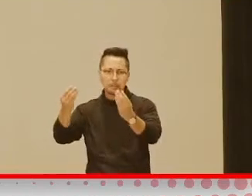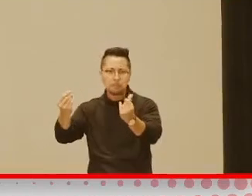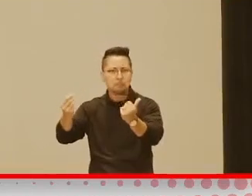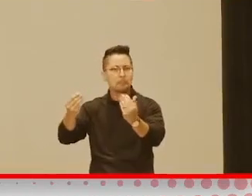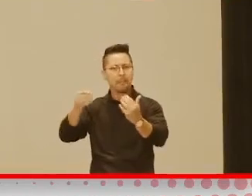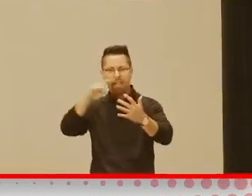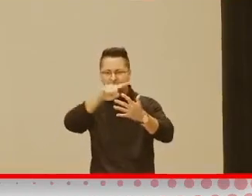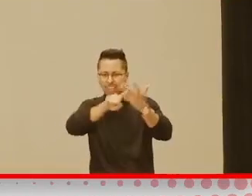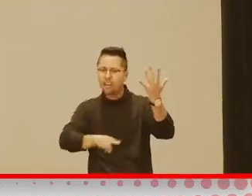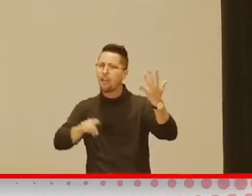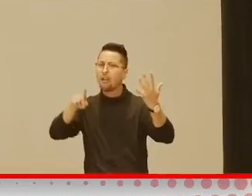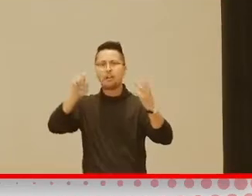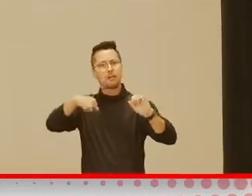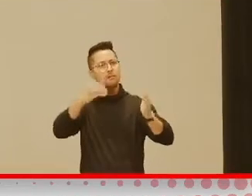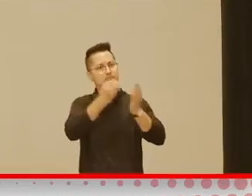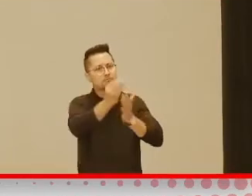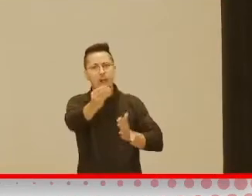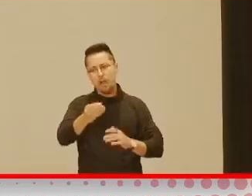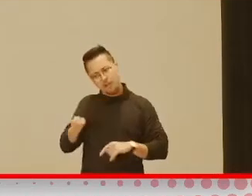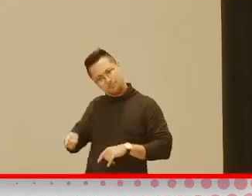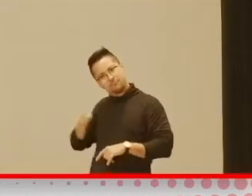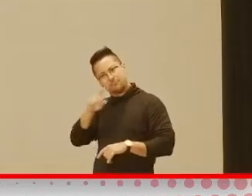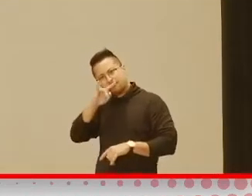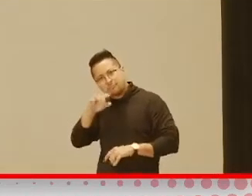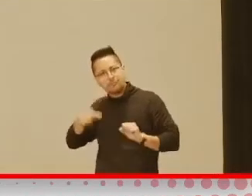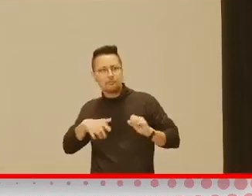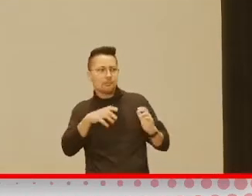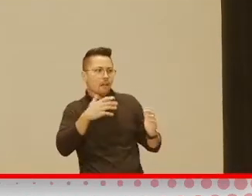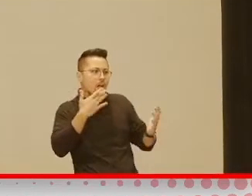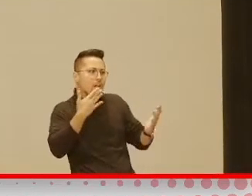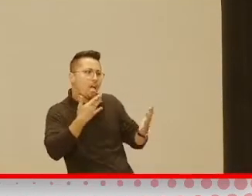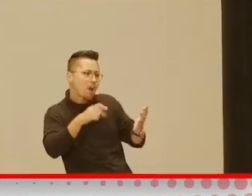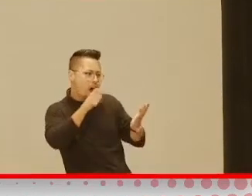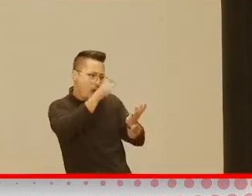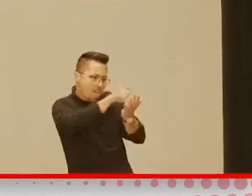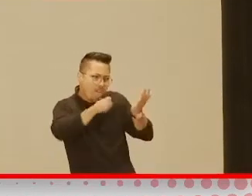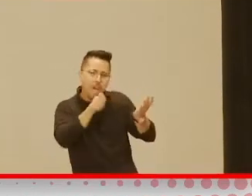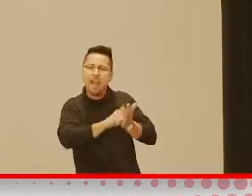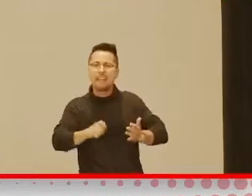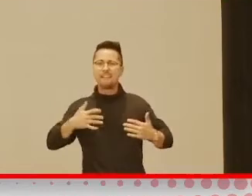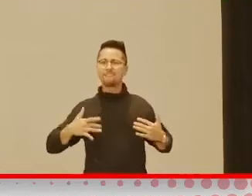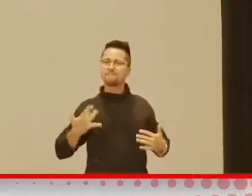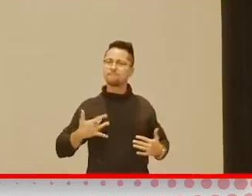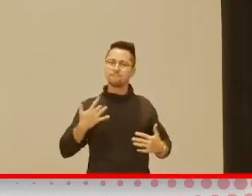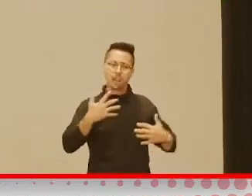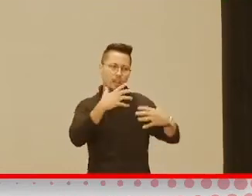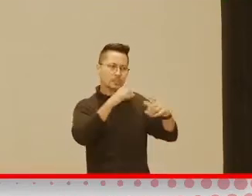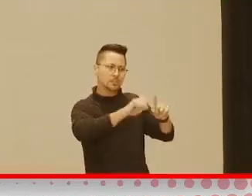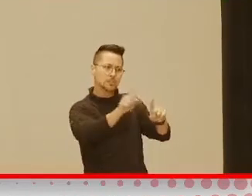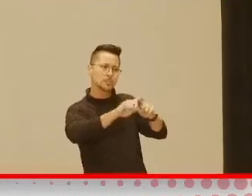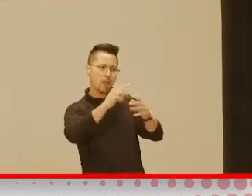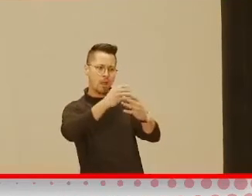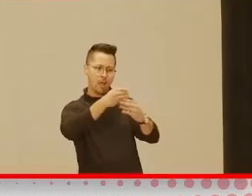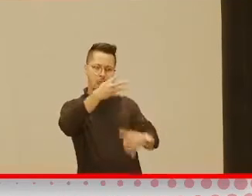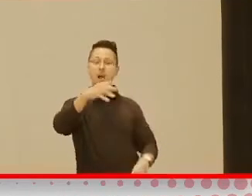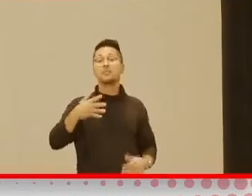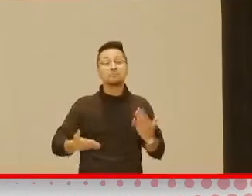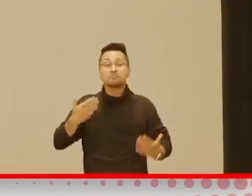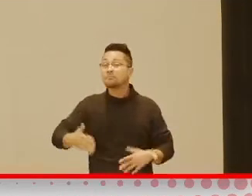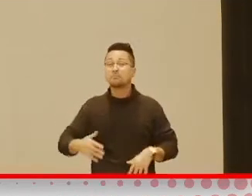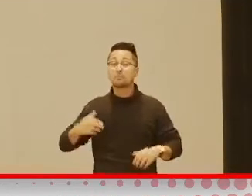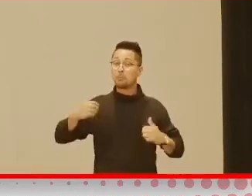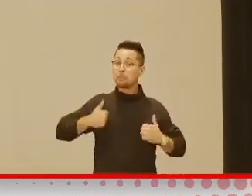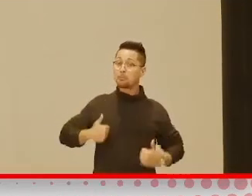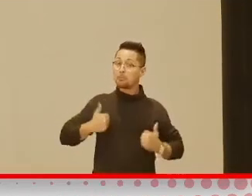color and, you know, feel the different textures, perhaps even buying a bath sponge at the dollar